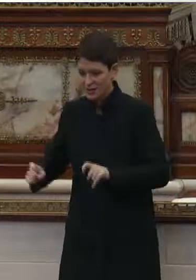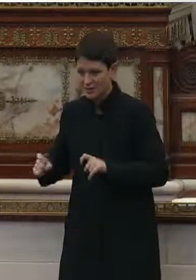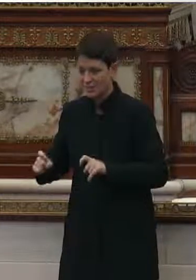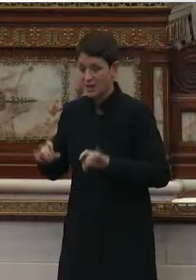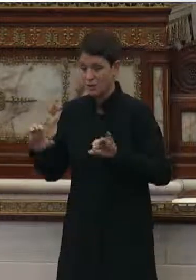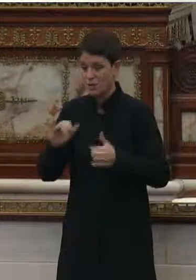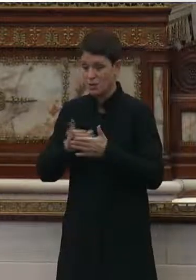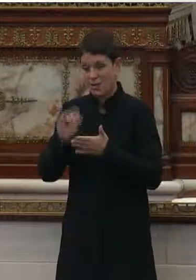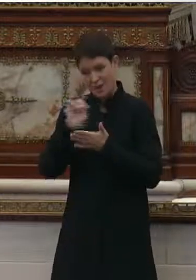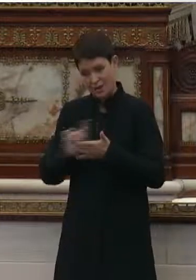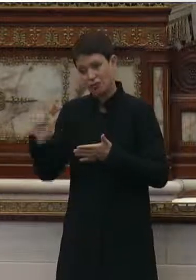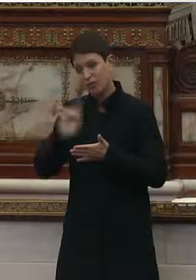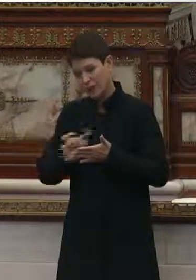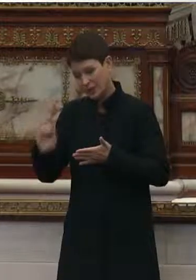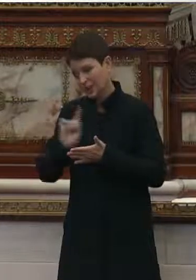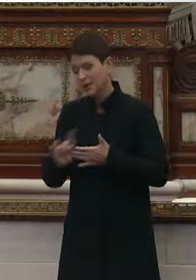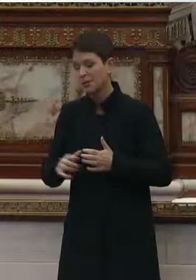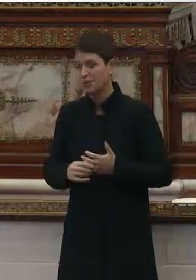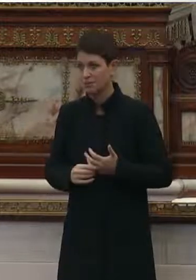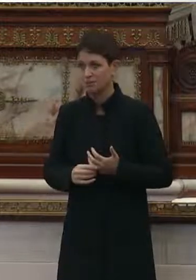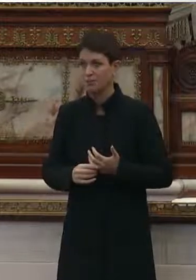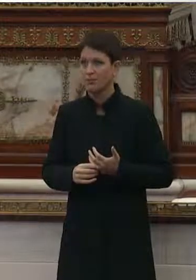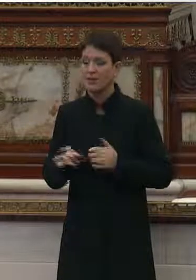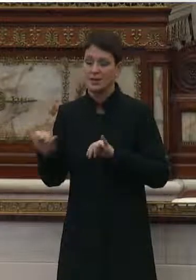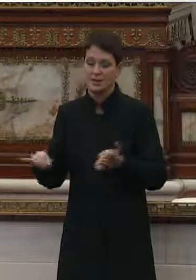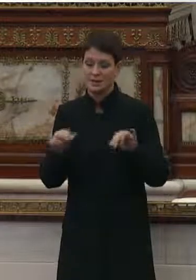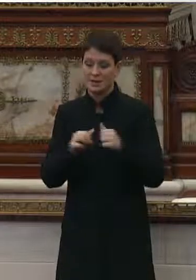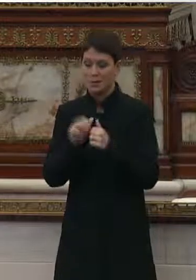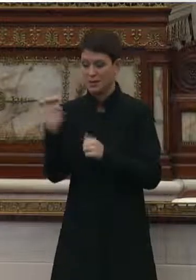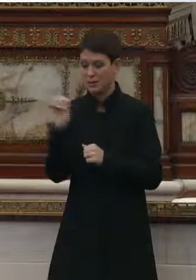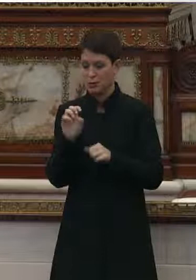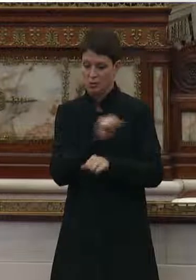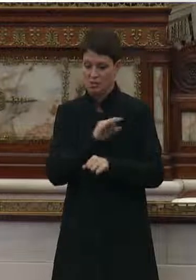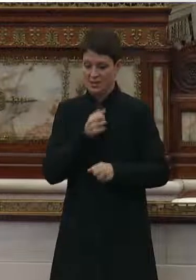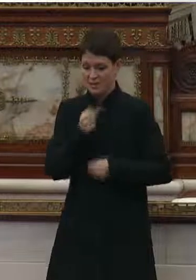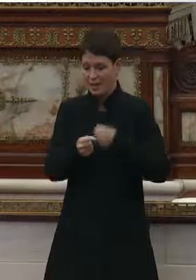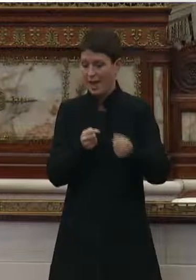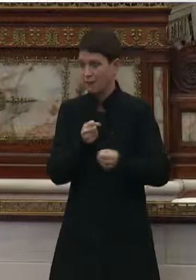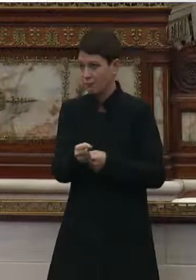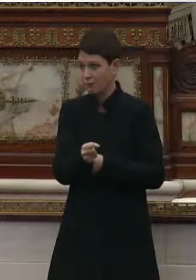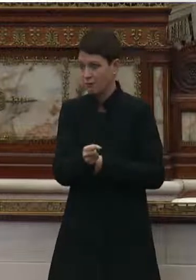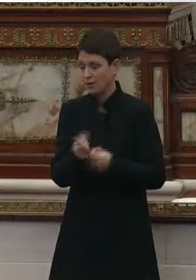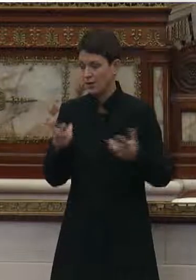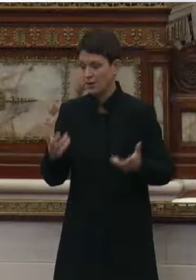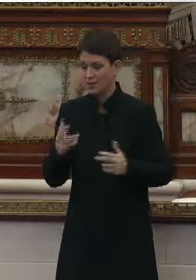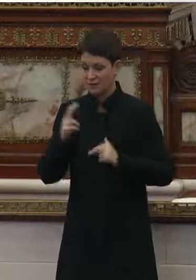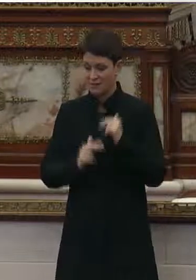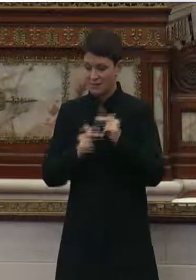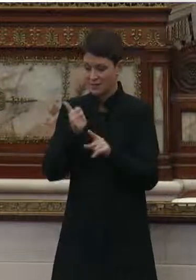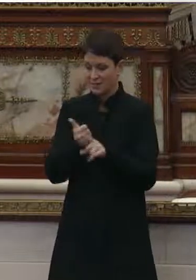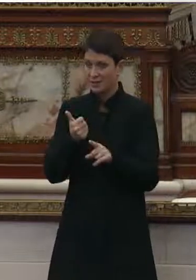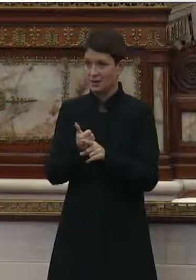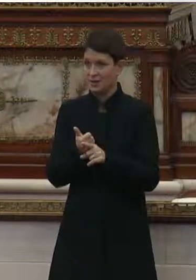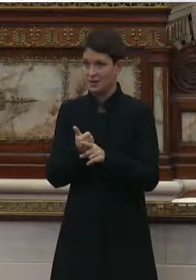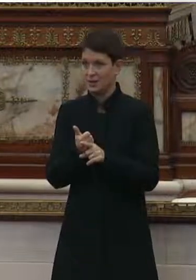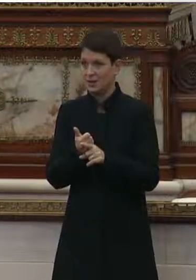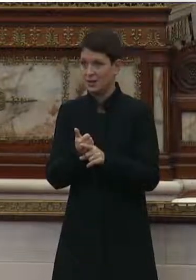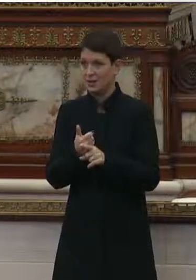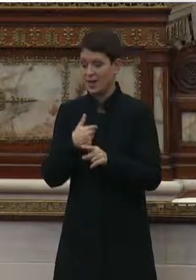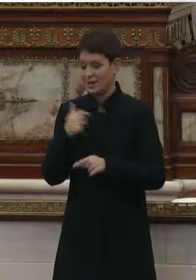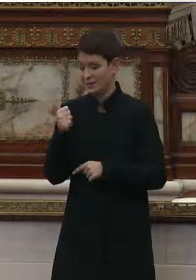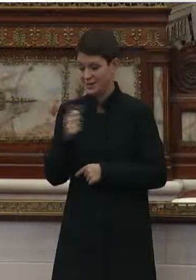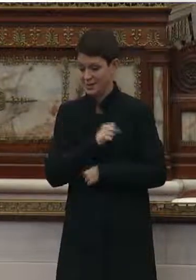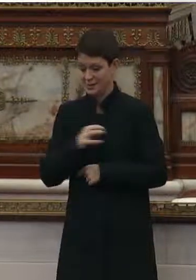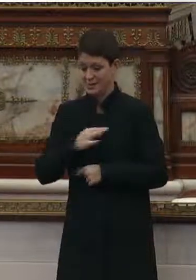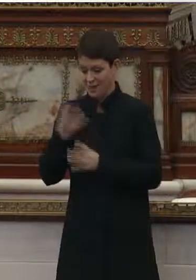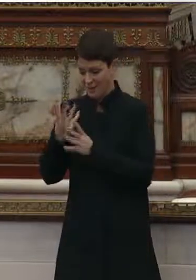every single week. Same thing with emergency staffing. You know, if a facility has 10 staff that